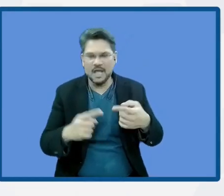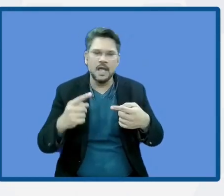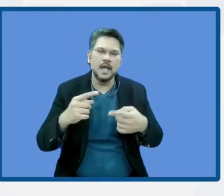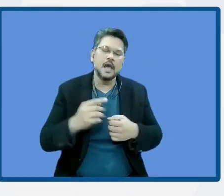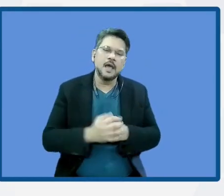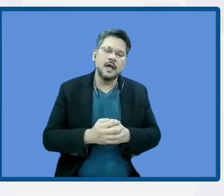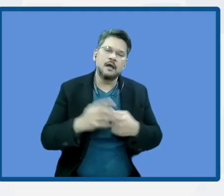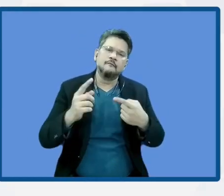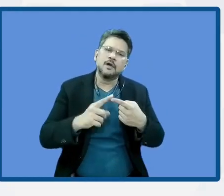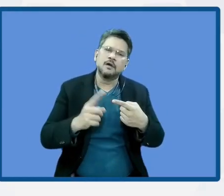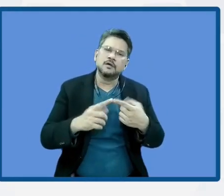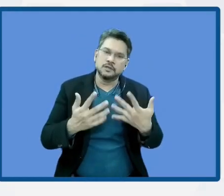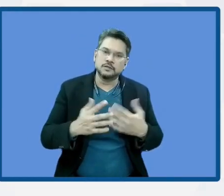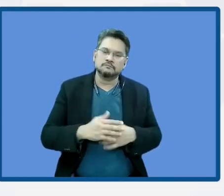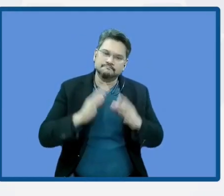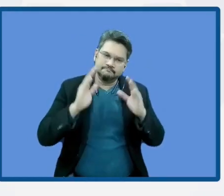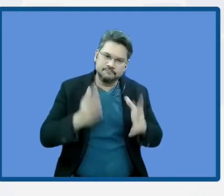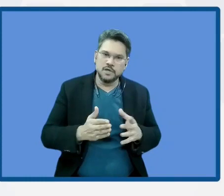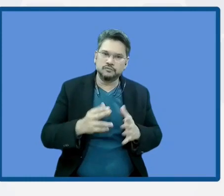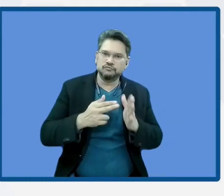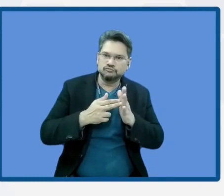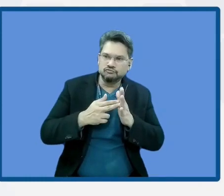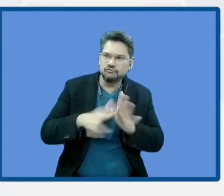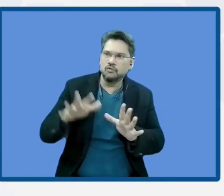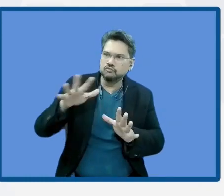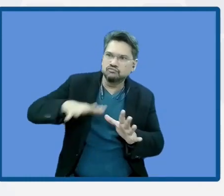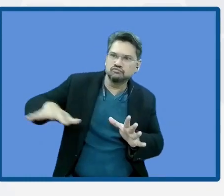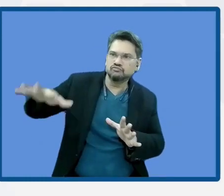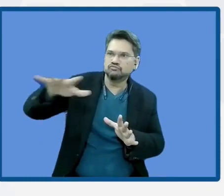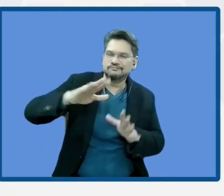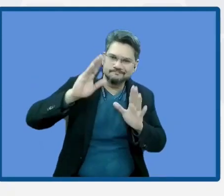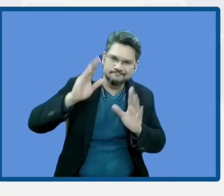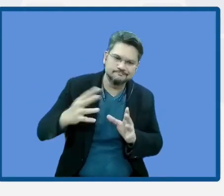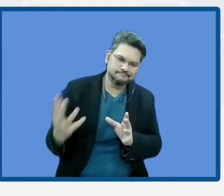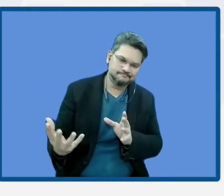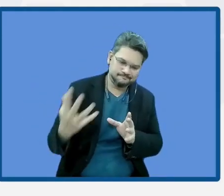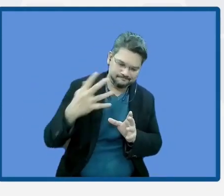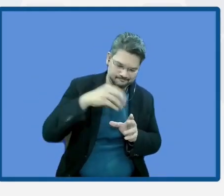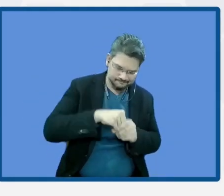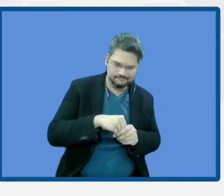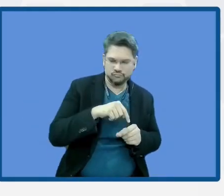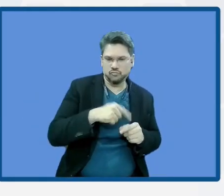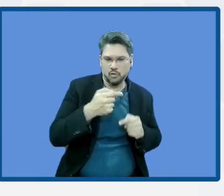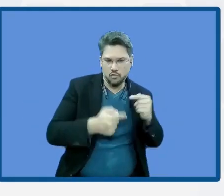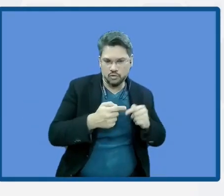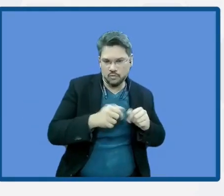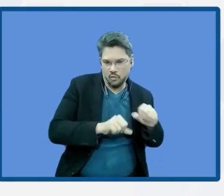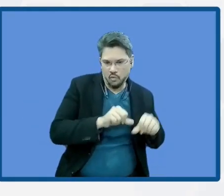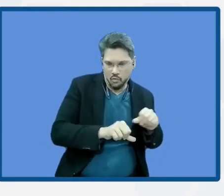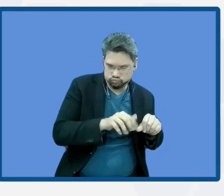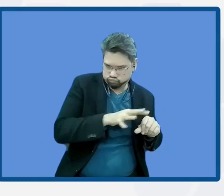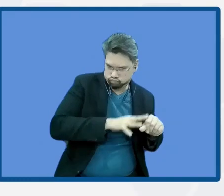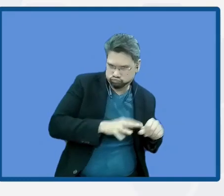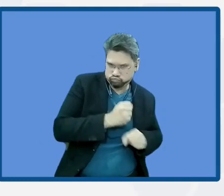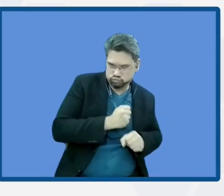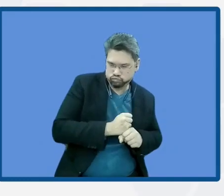by including nature as a solution in the political processes for having these resilient